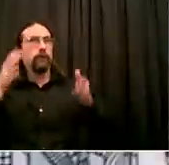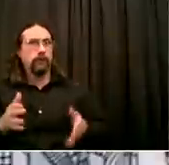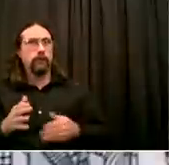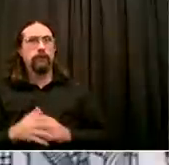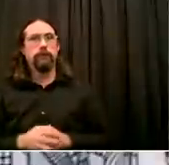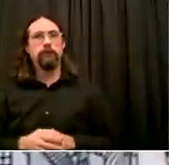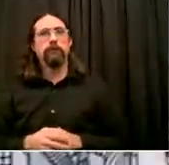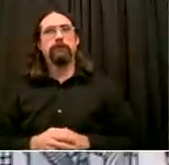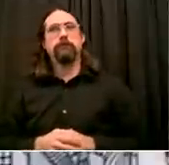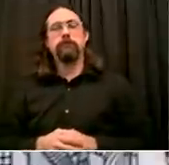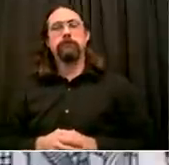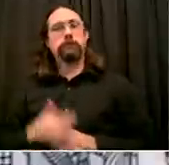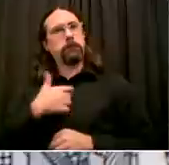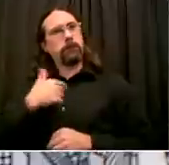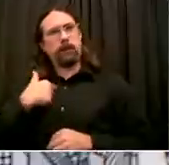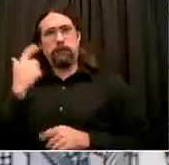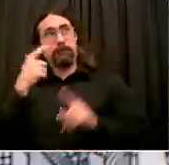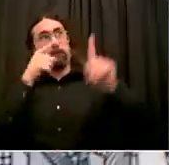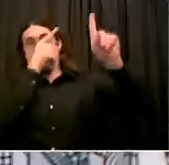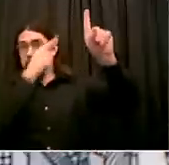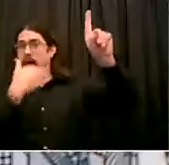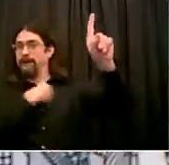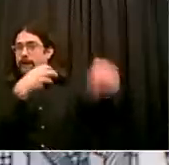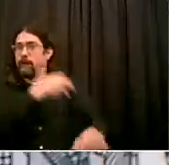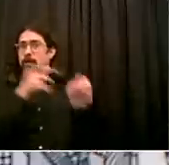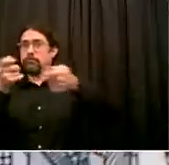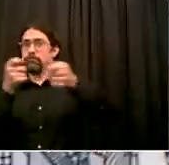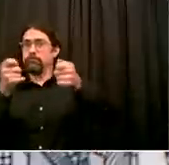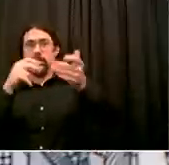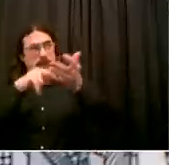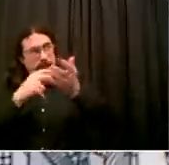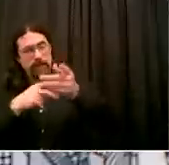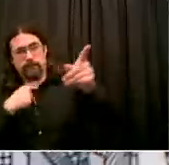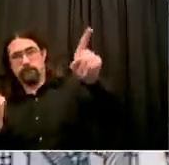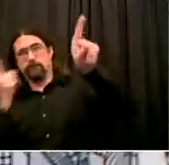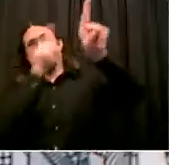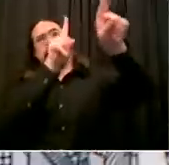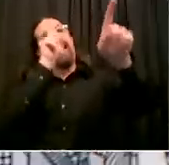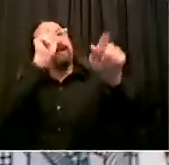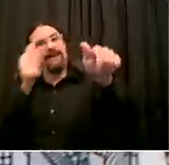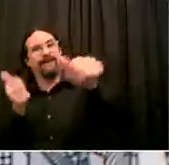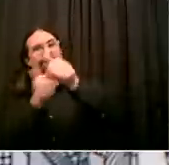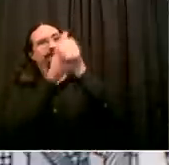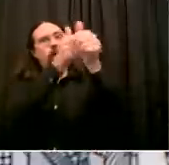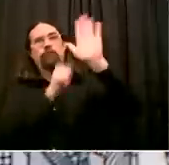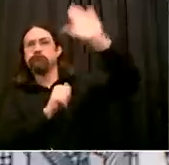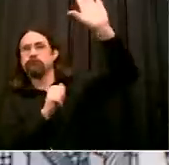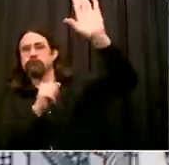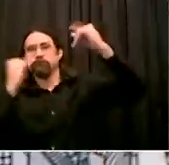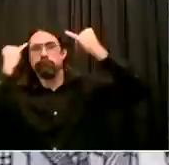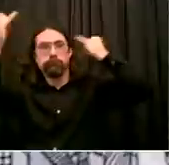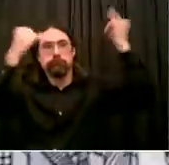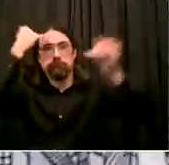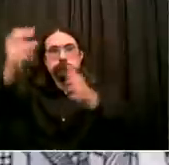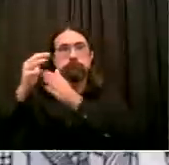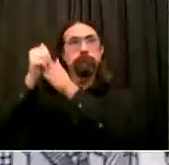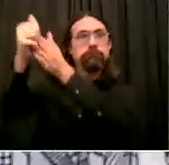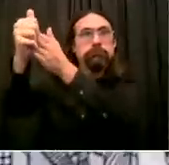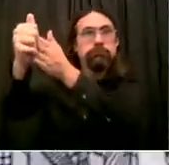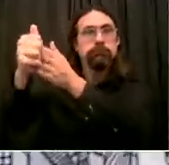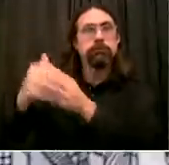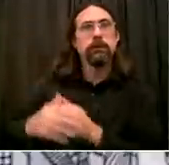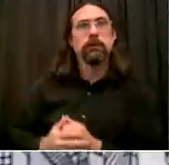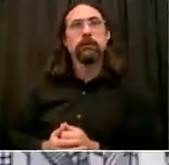work with our team to figure out how best to put out the information consistently in light of the new structure the state put together.